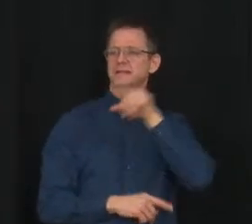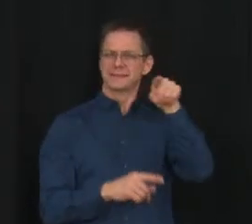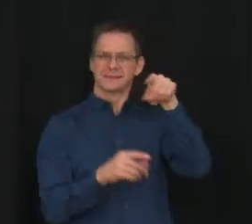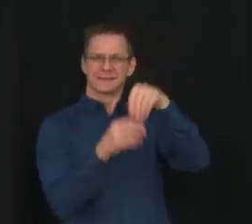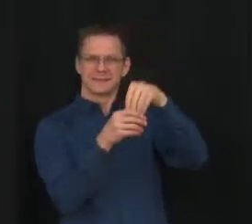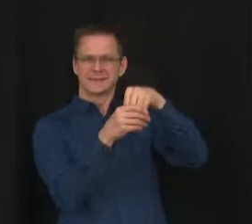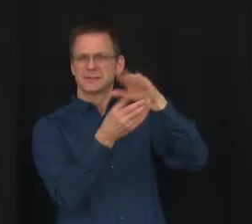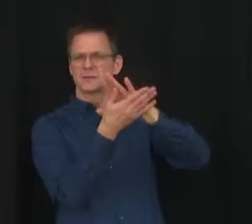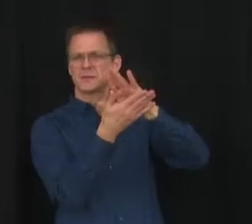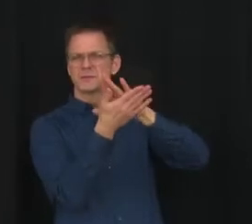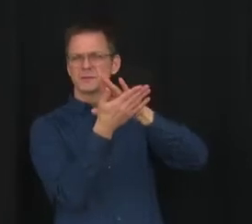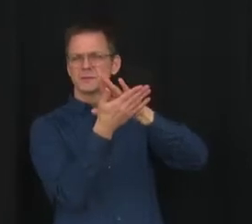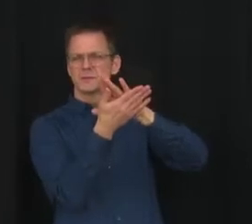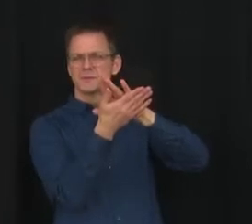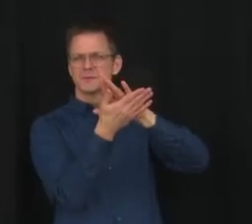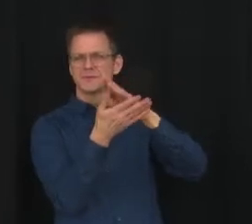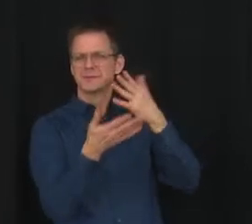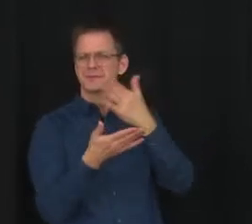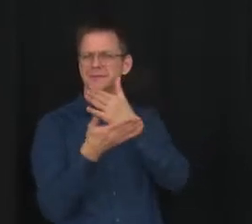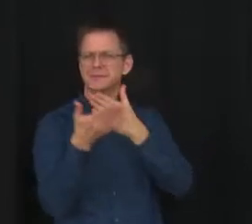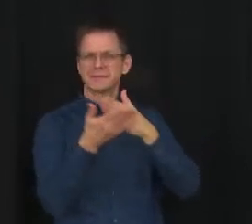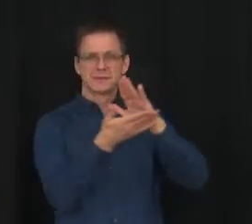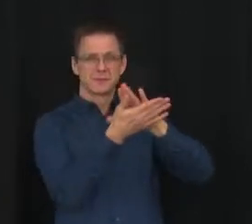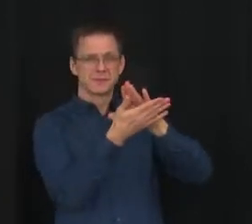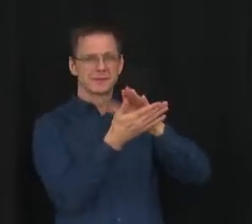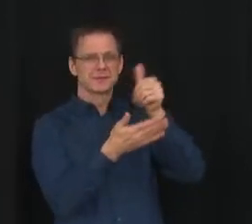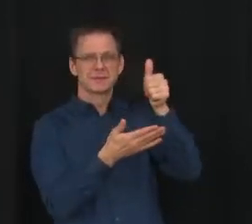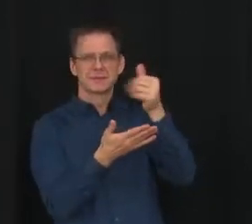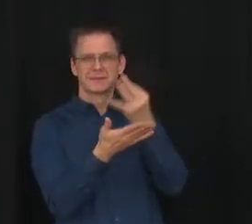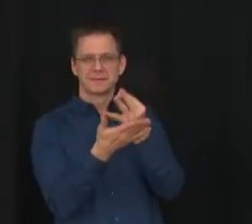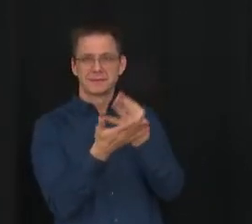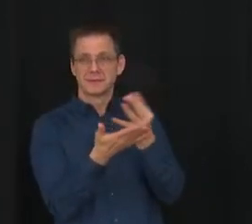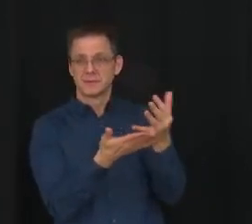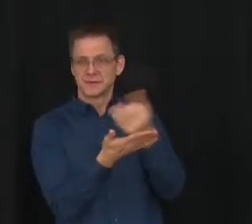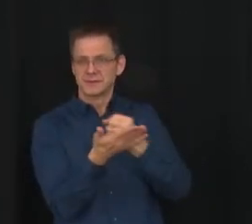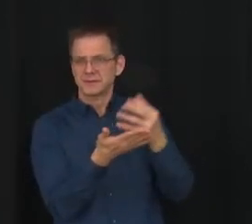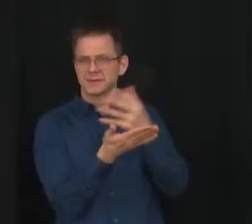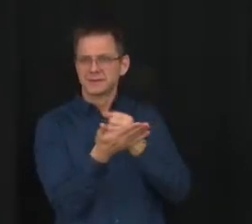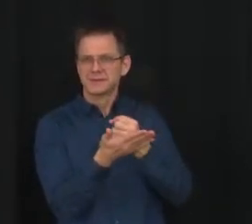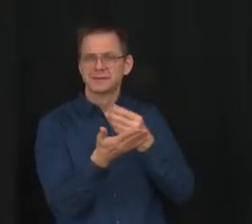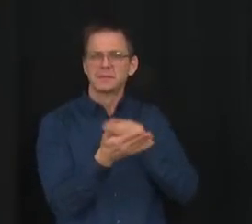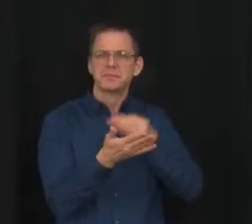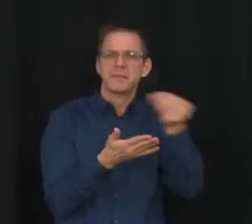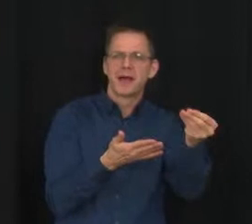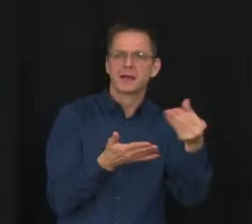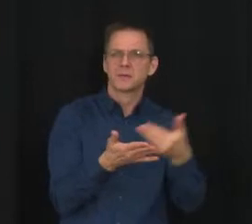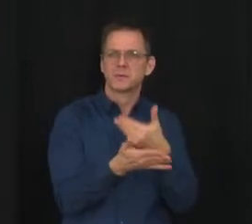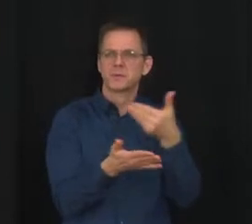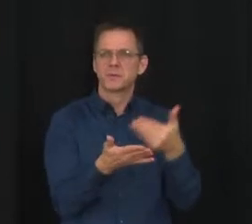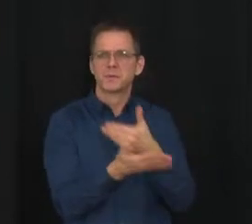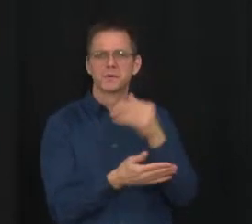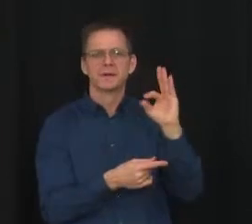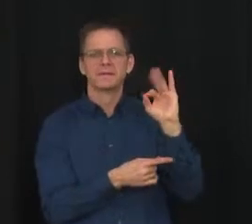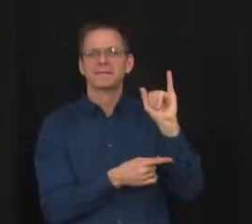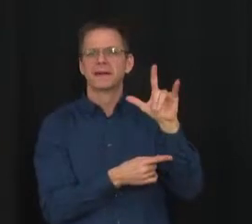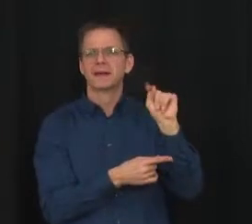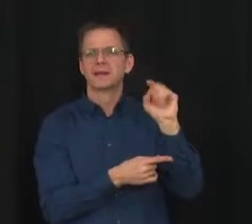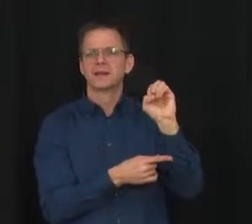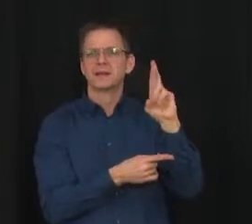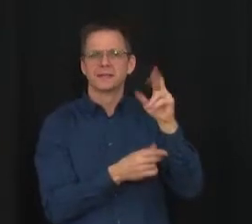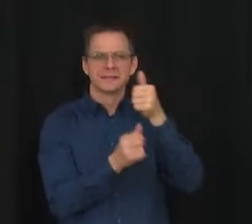buy their own HEPA filter and then bureaucracy gets in the way from them actually getting it into the classroom. So, wondering